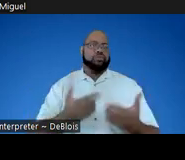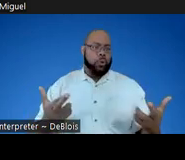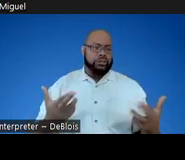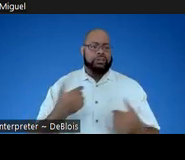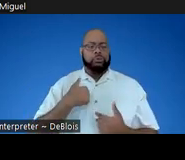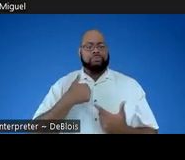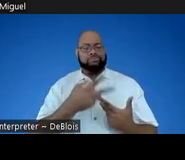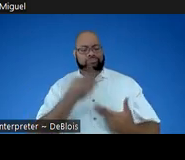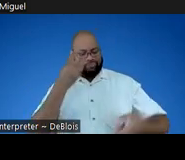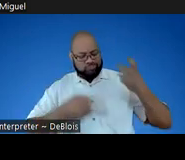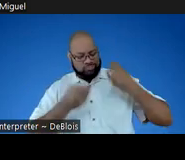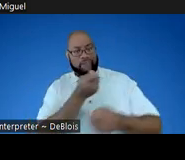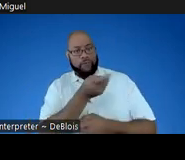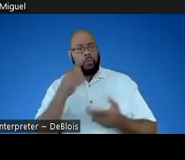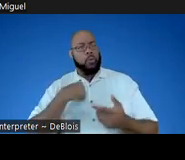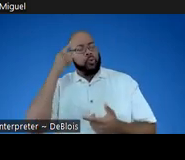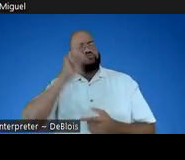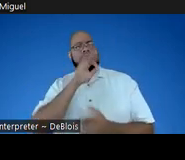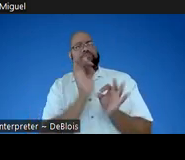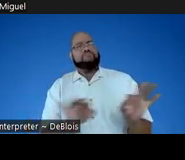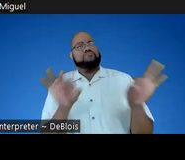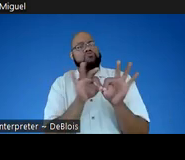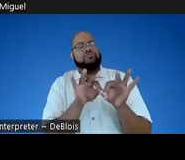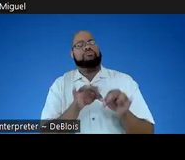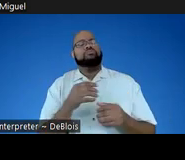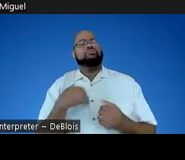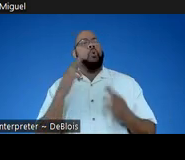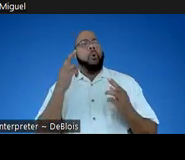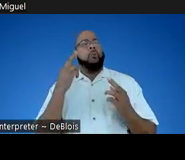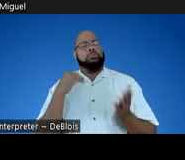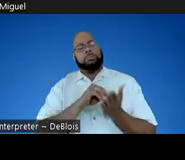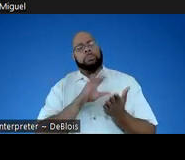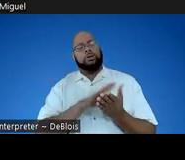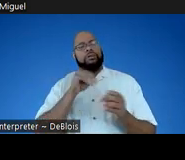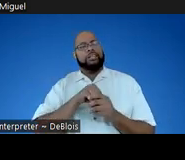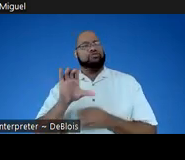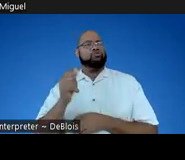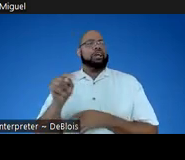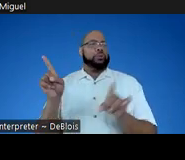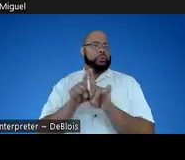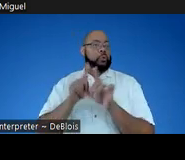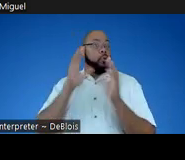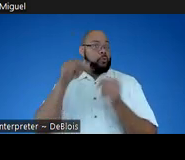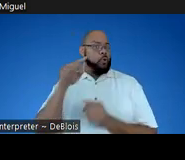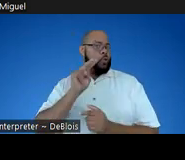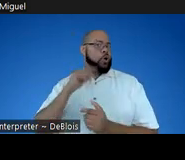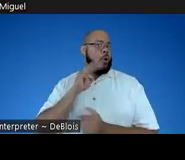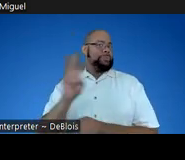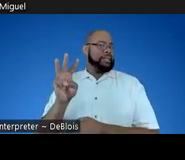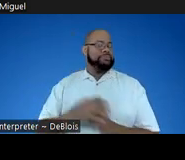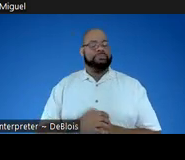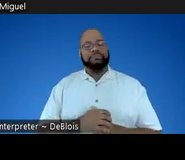and we've pulled a few that we thought were really important, um, and hope we'll put it in the chat as well. Hope you'll look at our website.